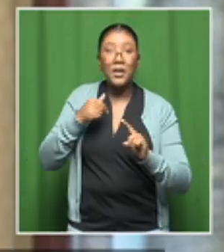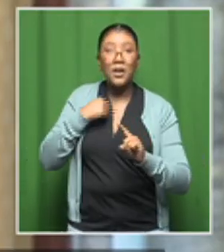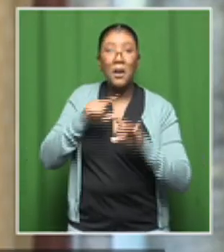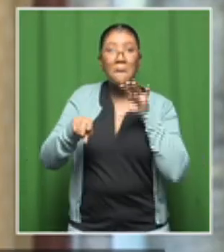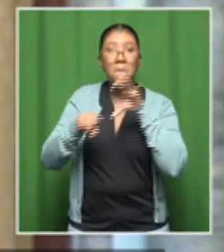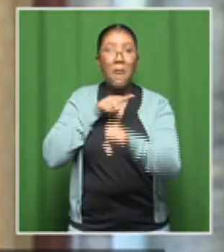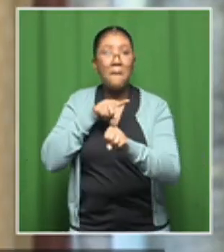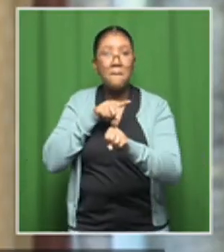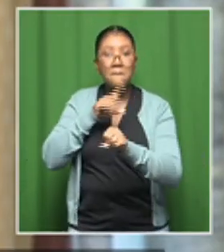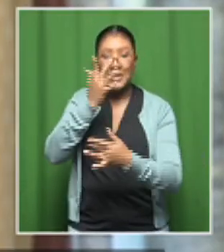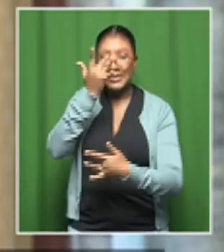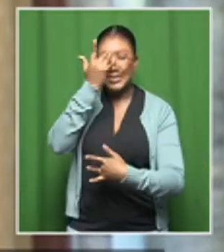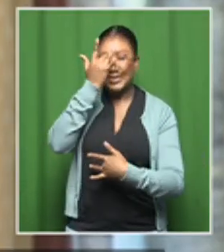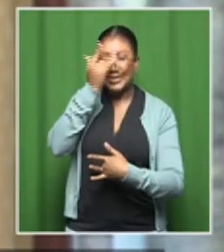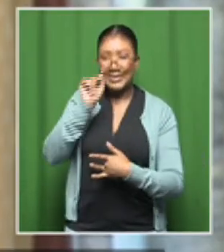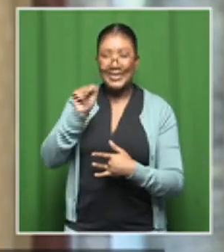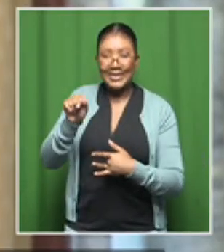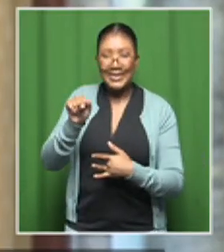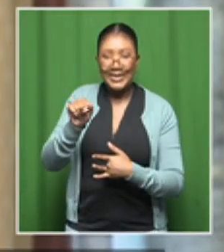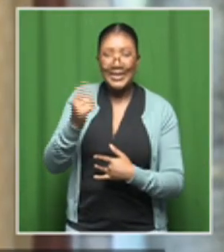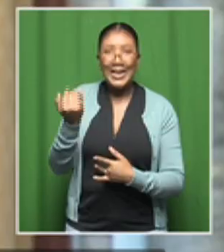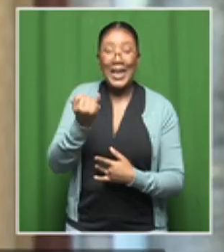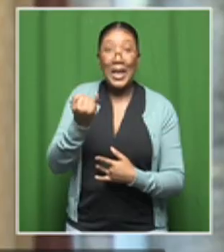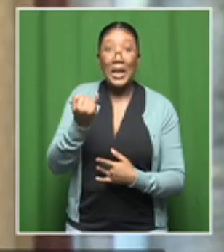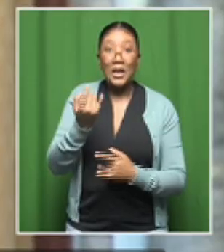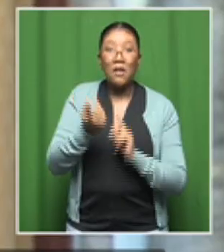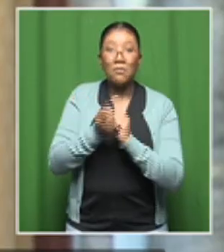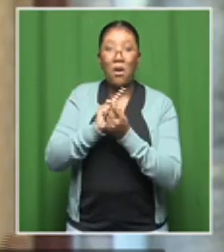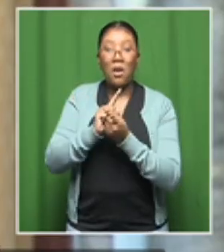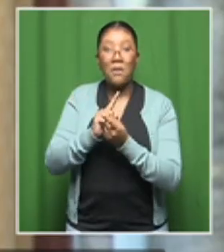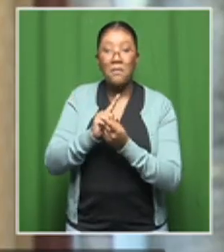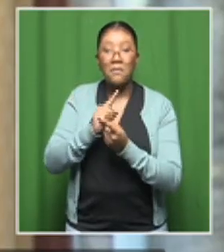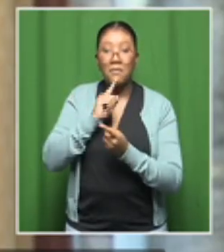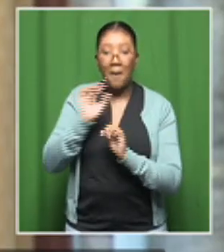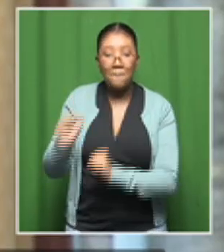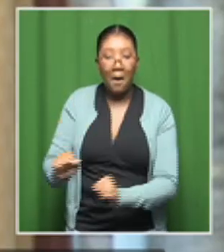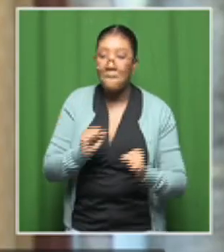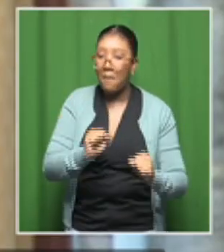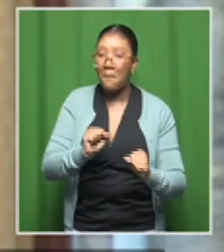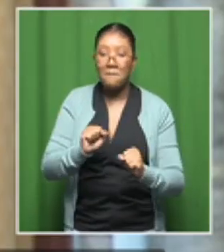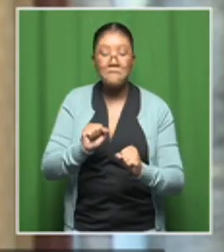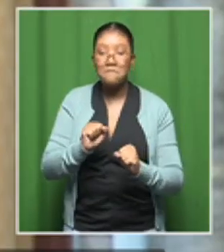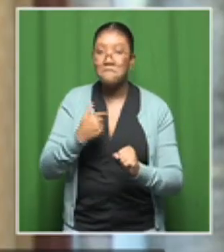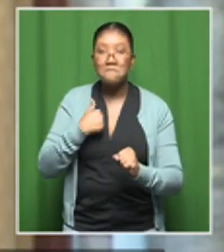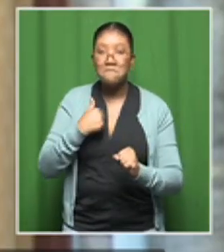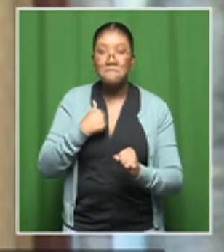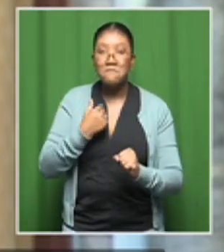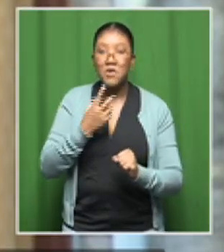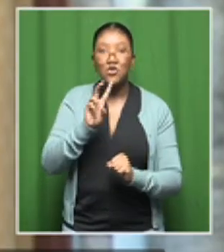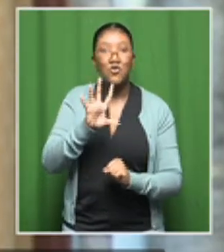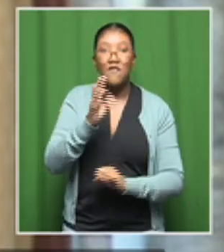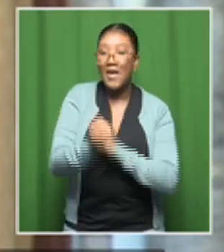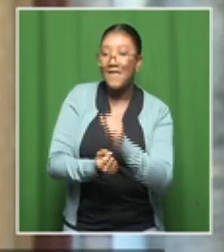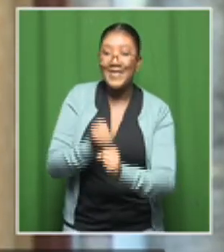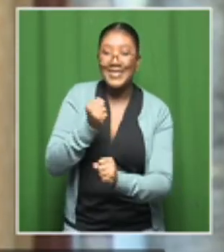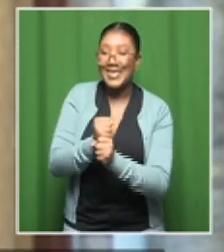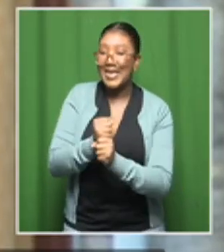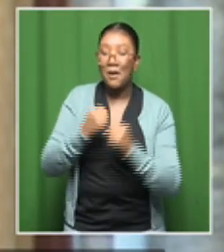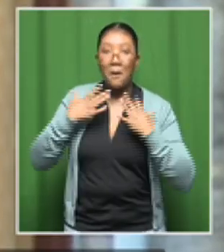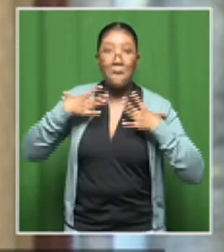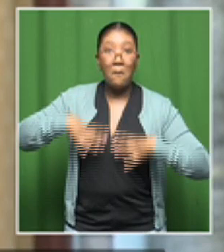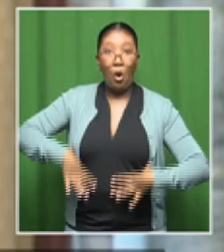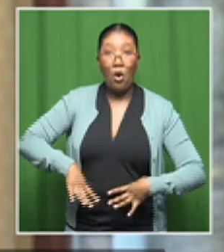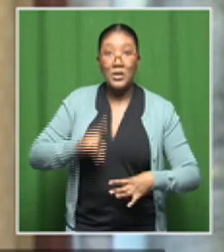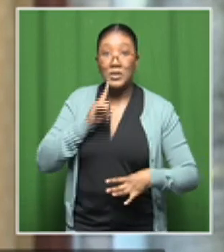actually because of their nature, they are chronic. It means they stay for up to 25 years in the body if